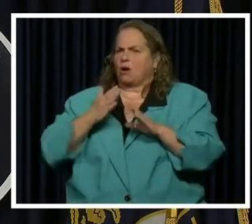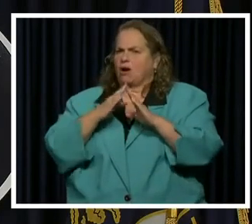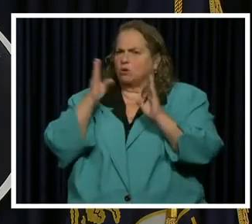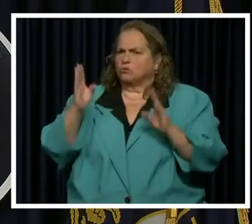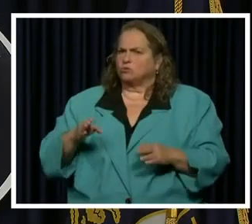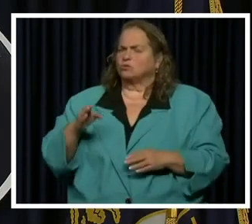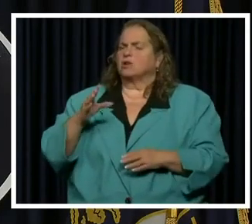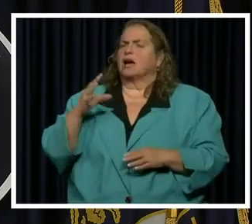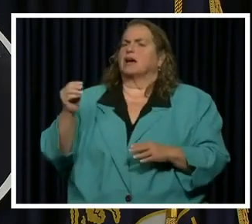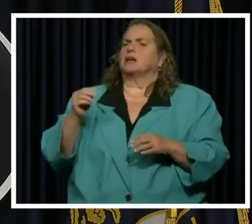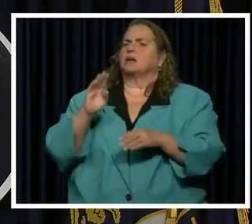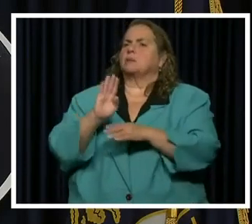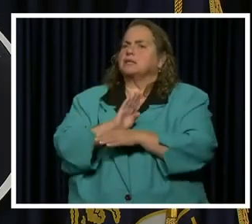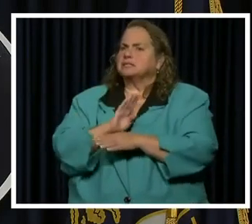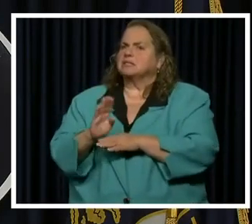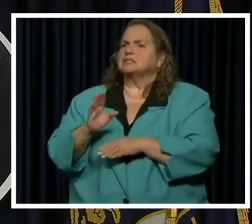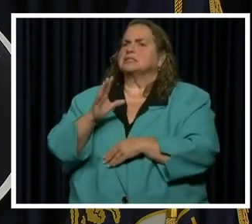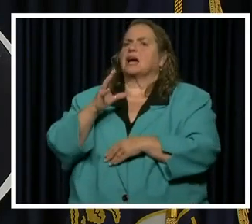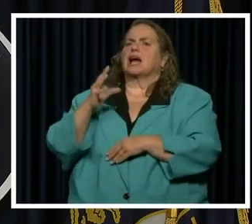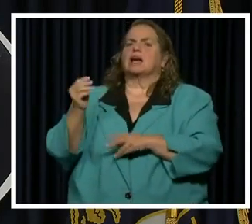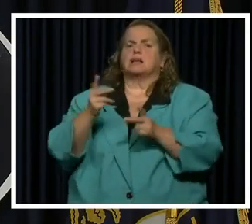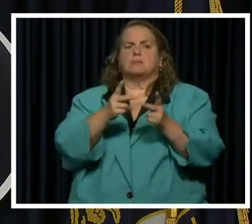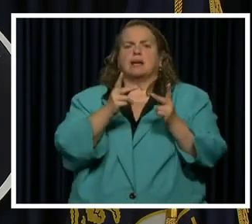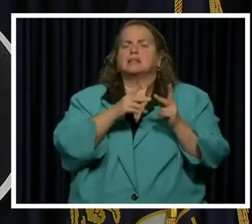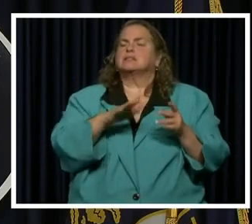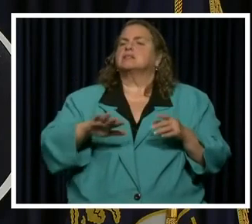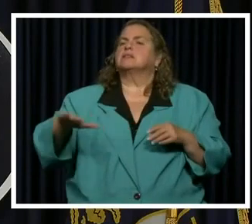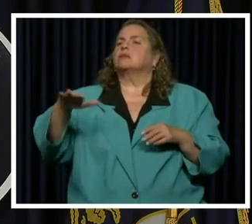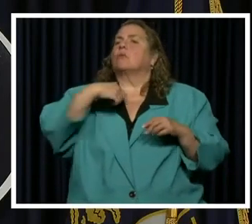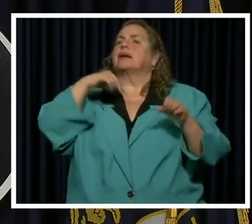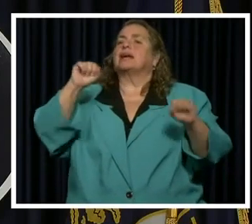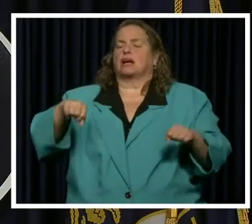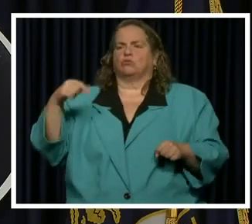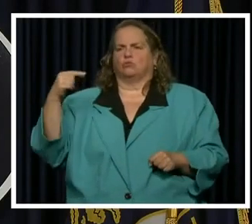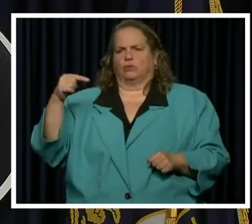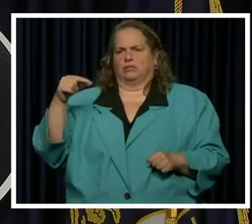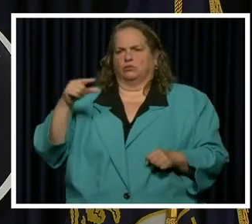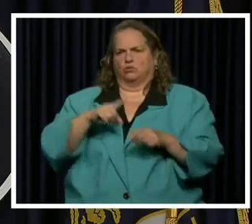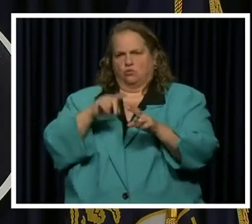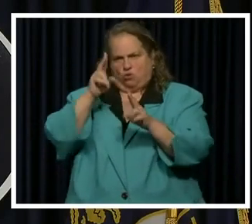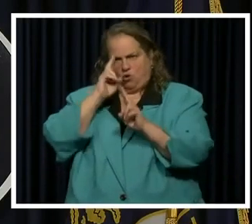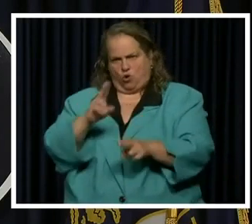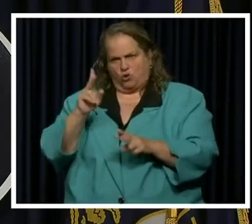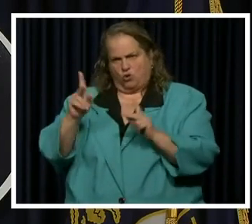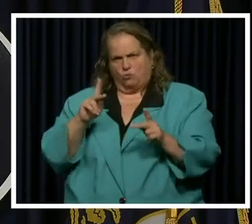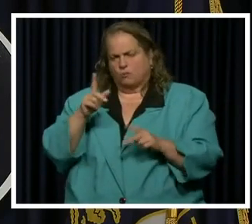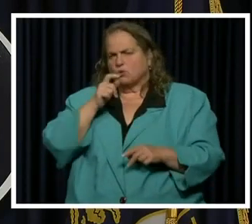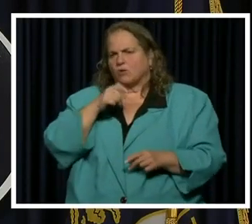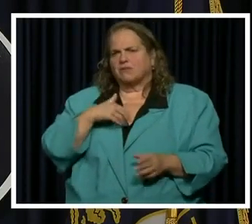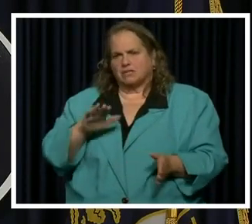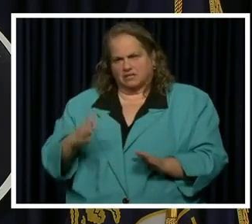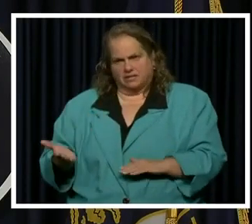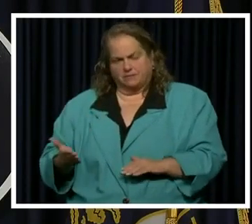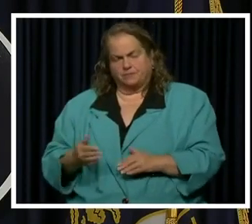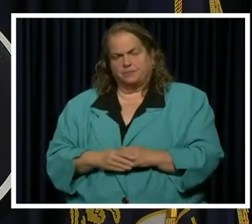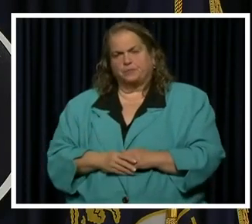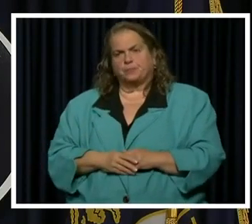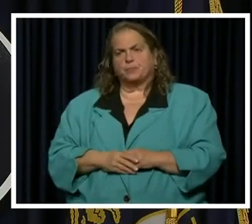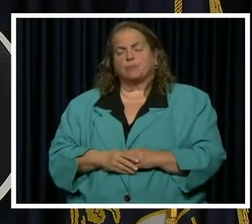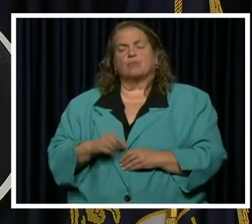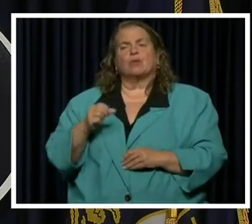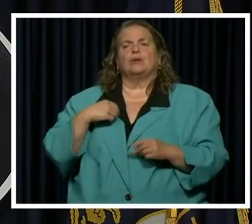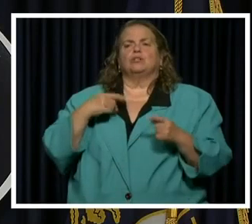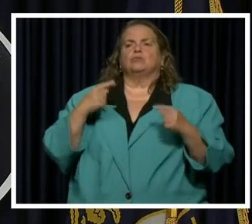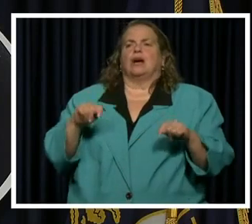our places of business and our landmarks up green to honor the of that we have lost. So we've tried to take